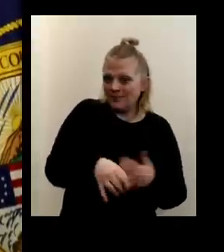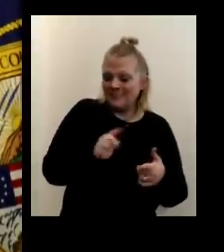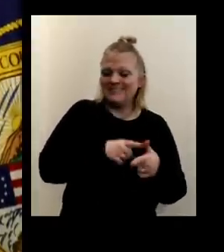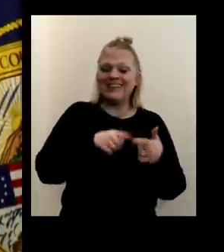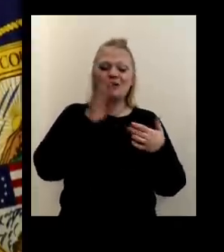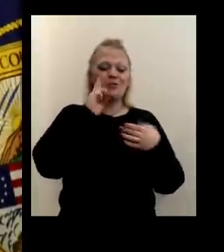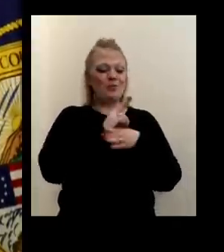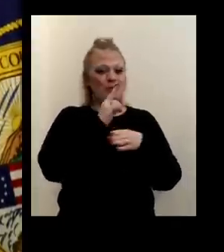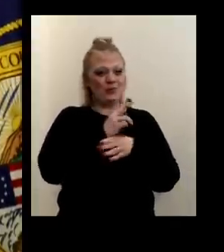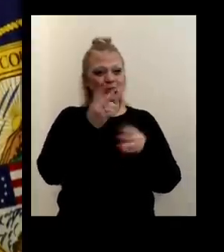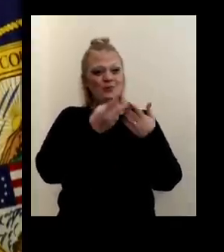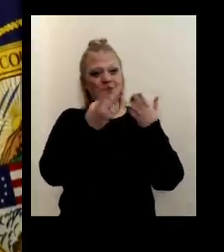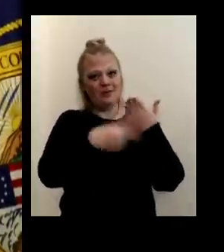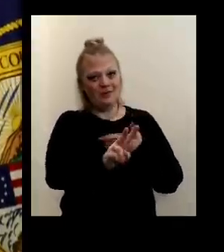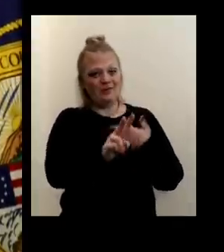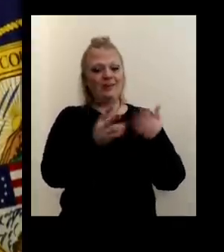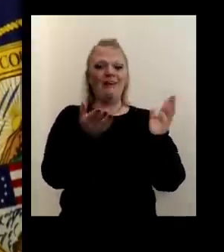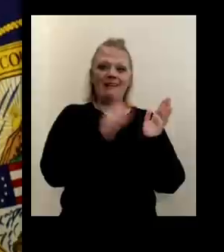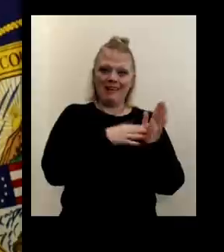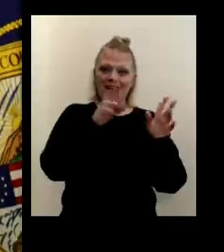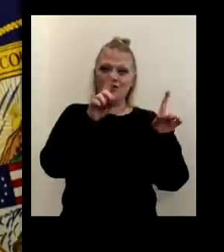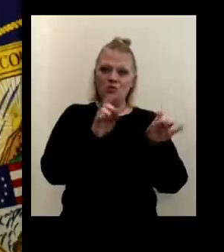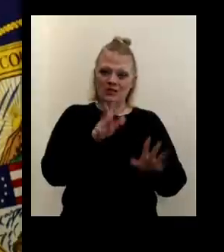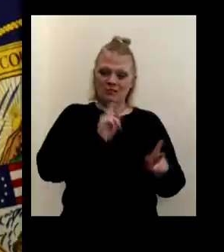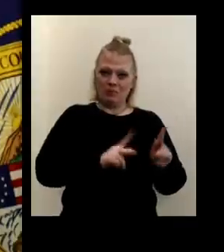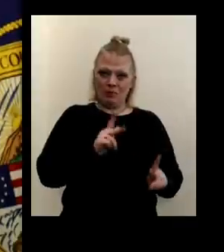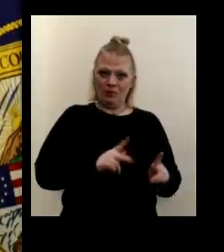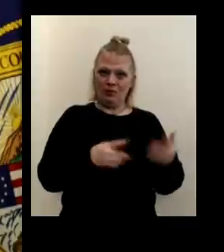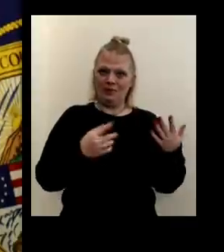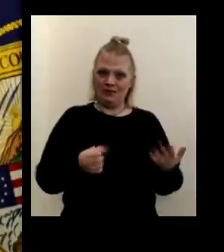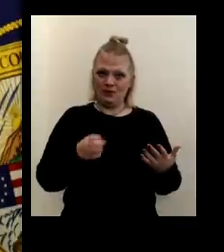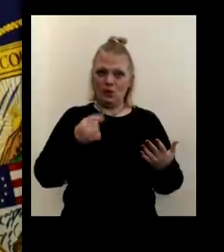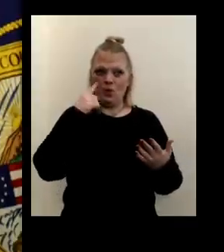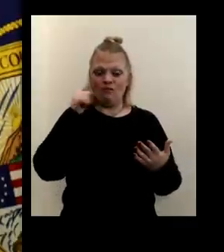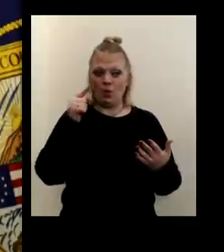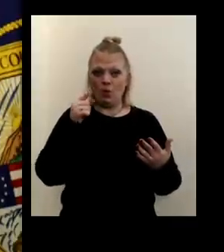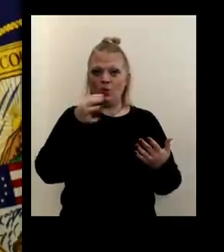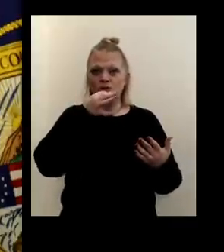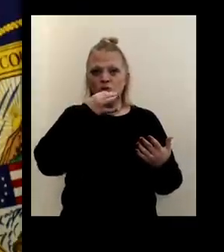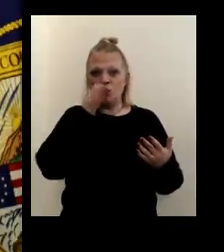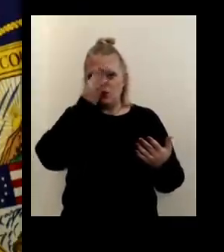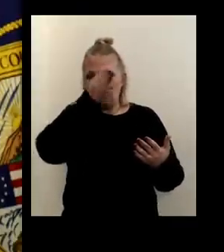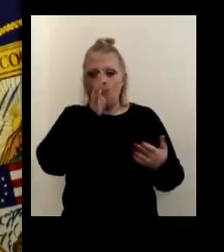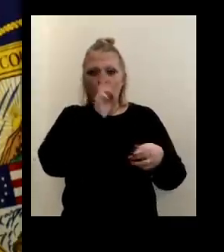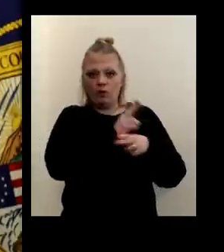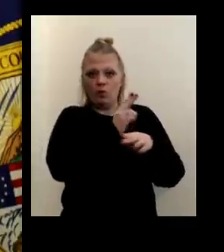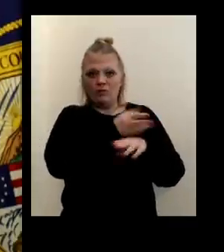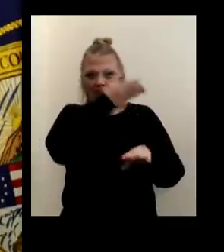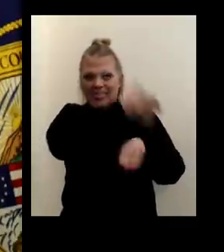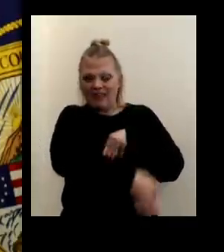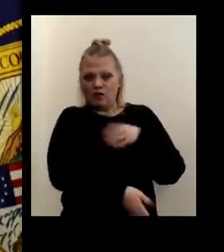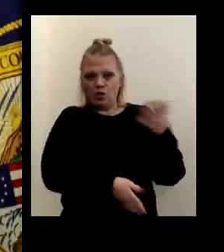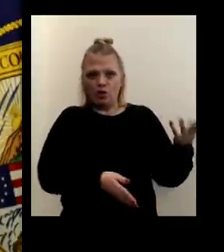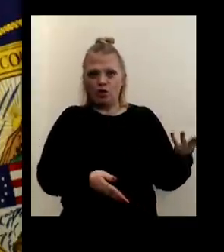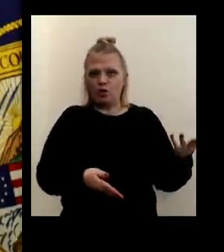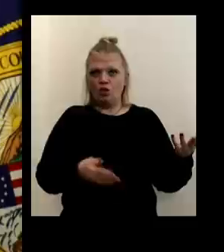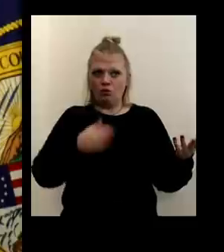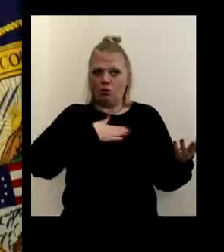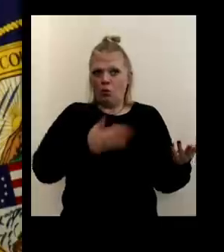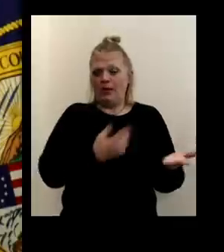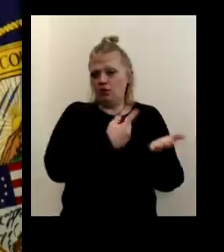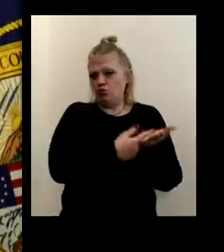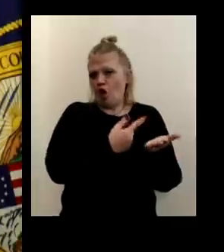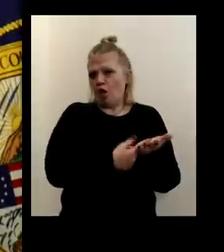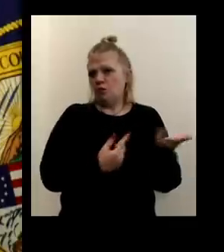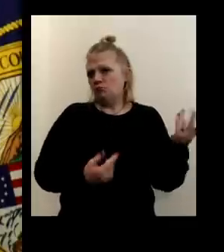following week, once again, to test individuals. So for the foreseeable future, it's going to be in use afterwards. I'm always willing to talk.